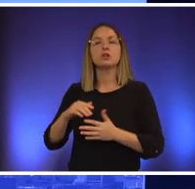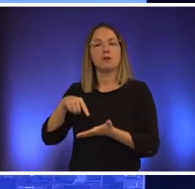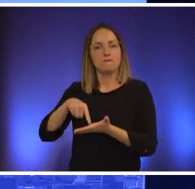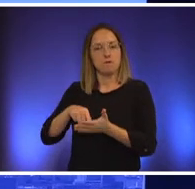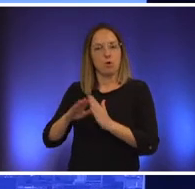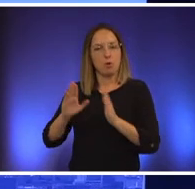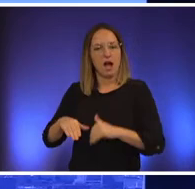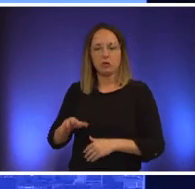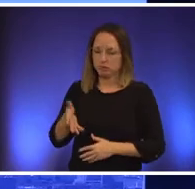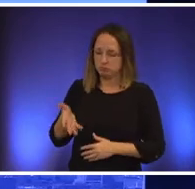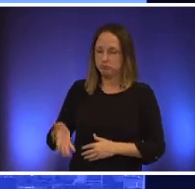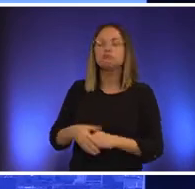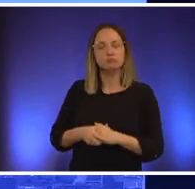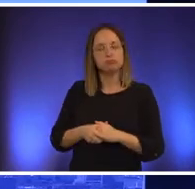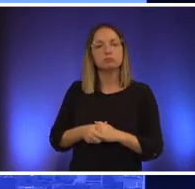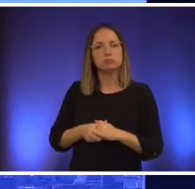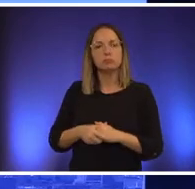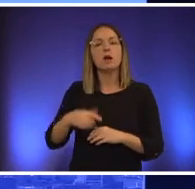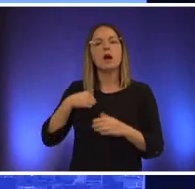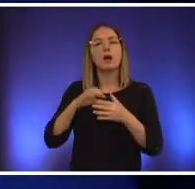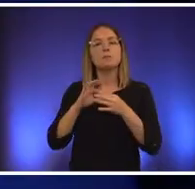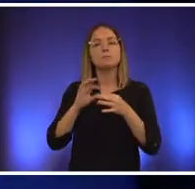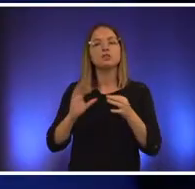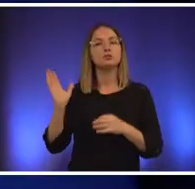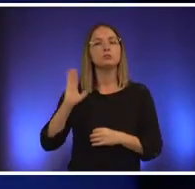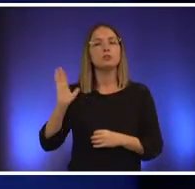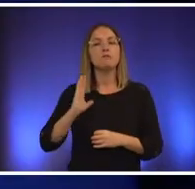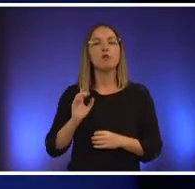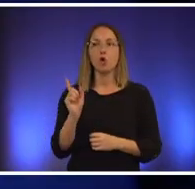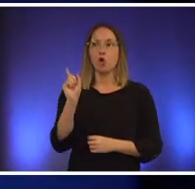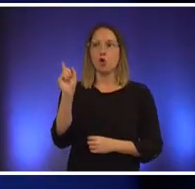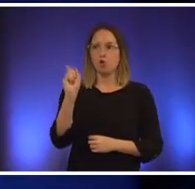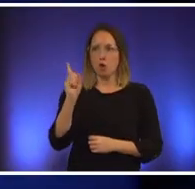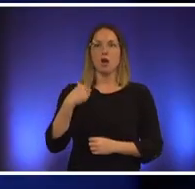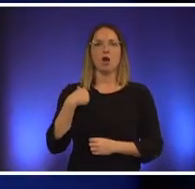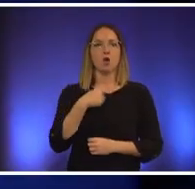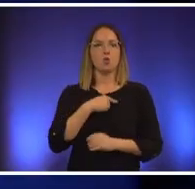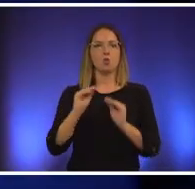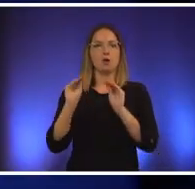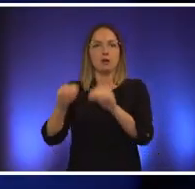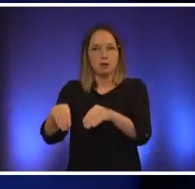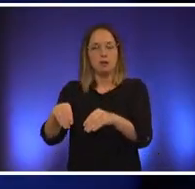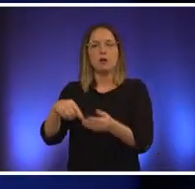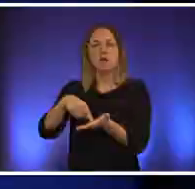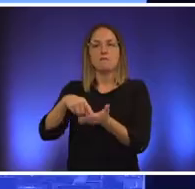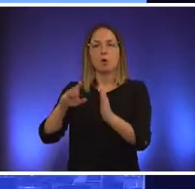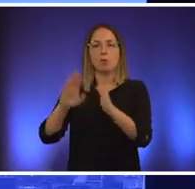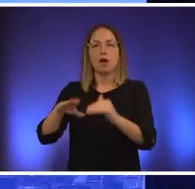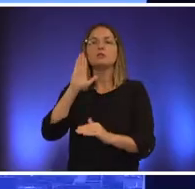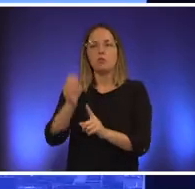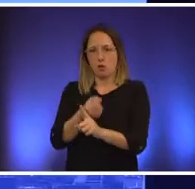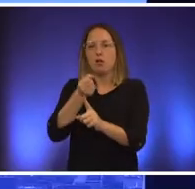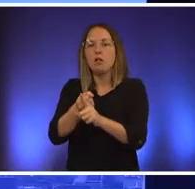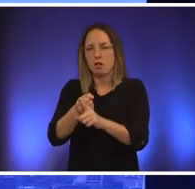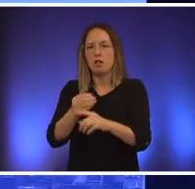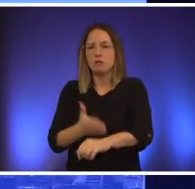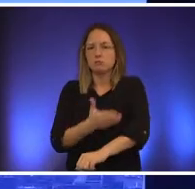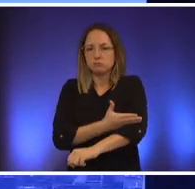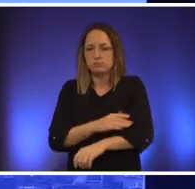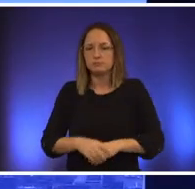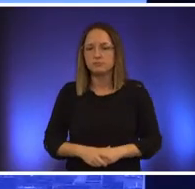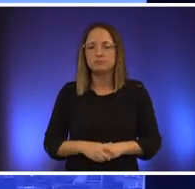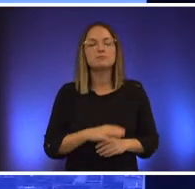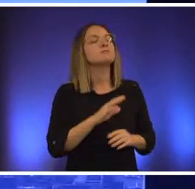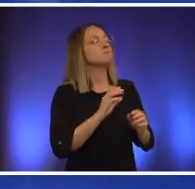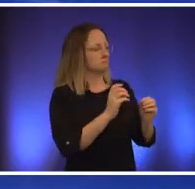one of the things that i was talking about earlier about where affordable housing goes can make a difference okay so we're going to move on to our final